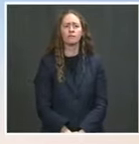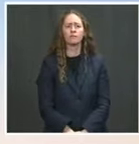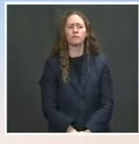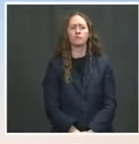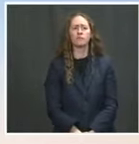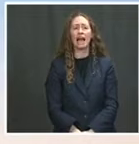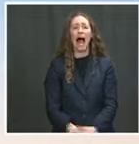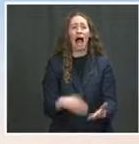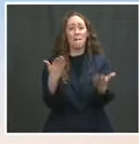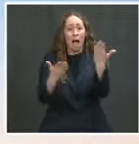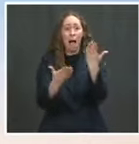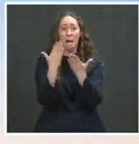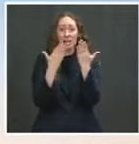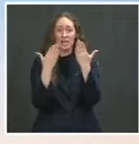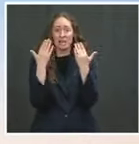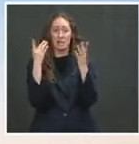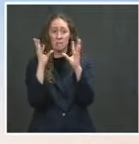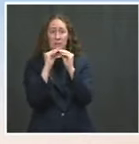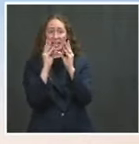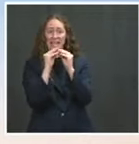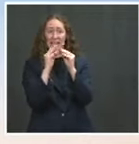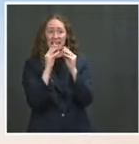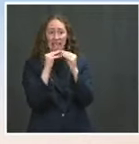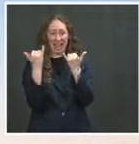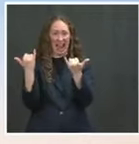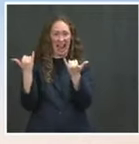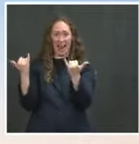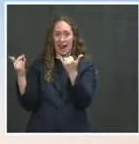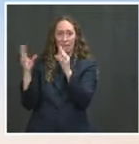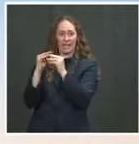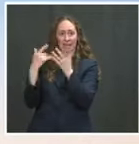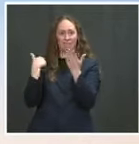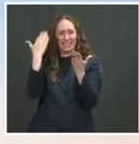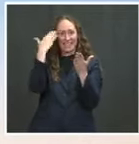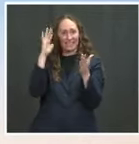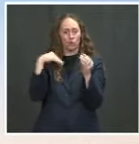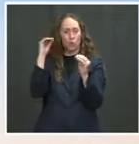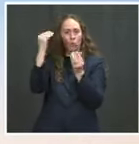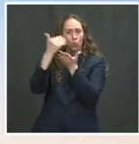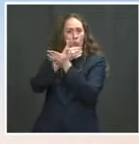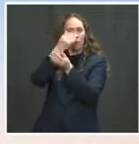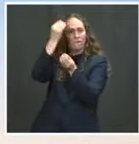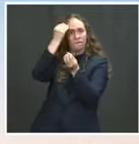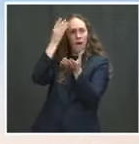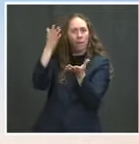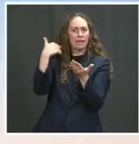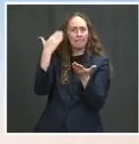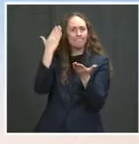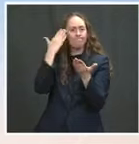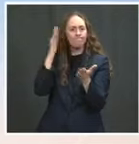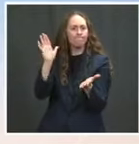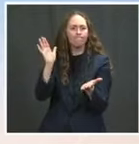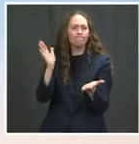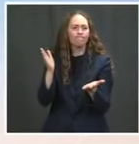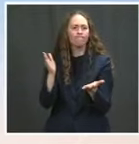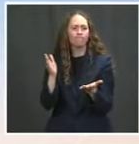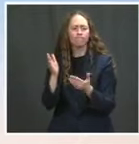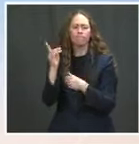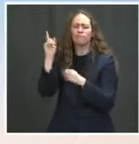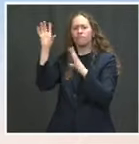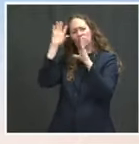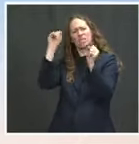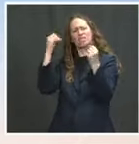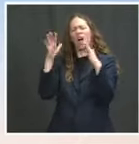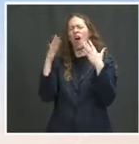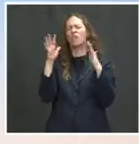was still going on when I came out here but the President remains committed that immigration continues to be a top priority for